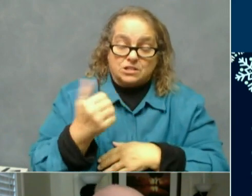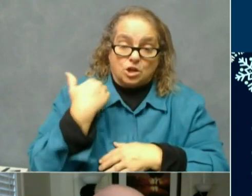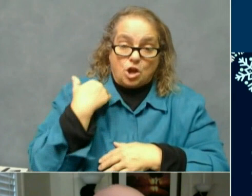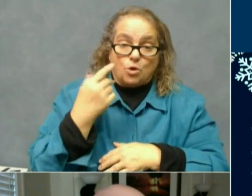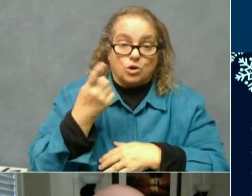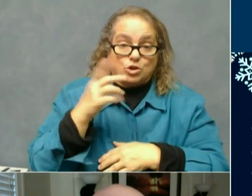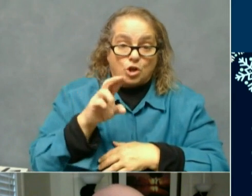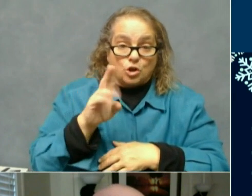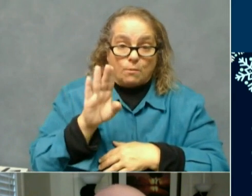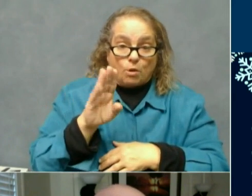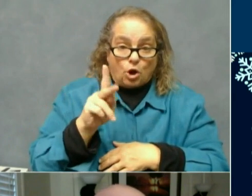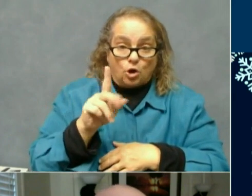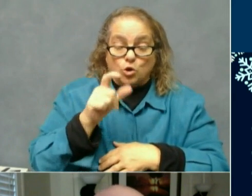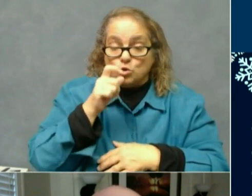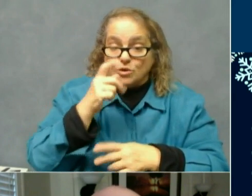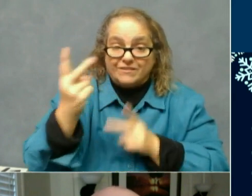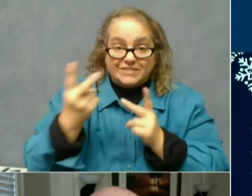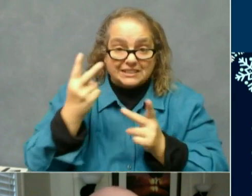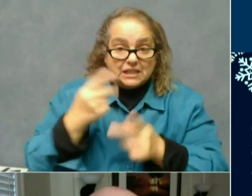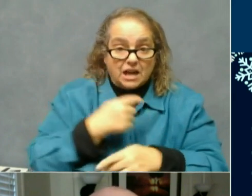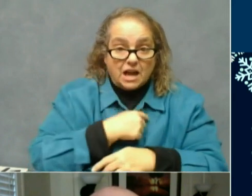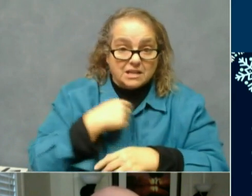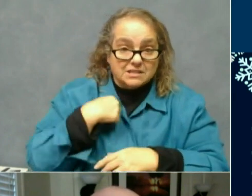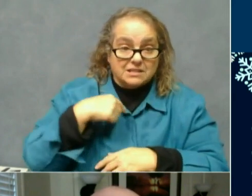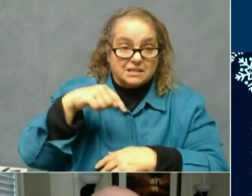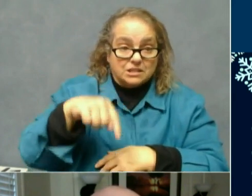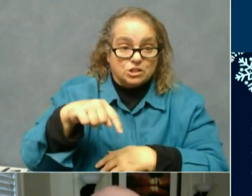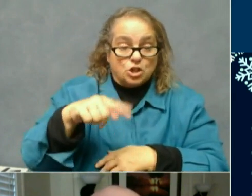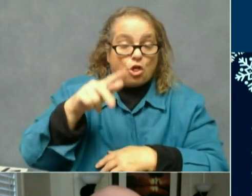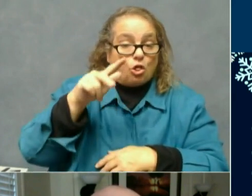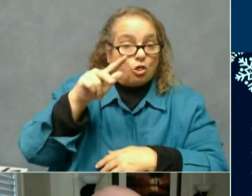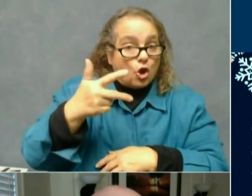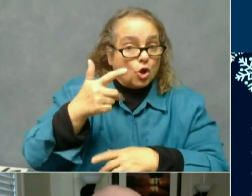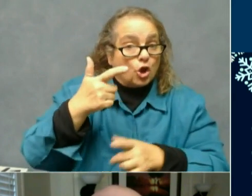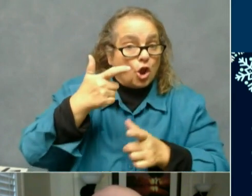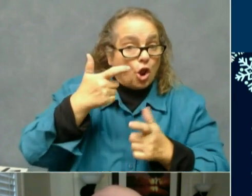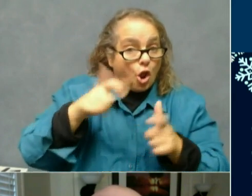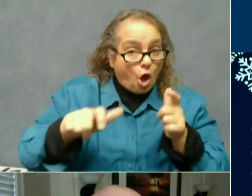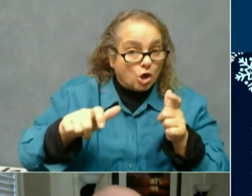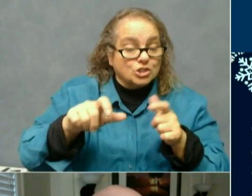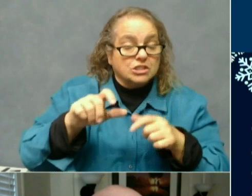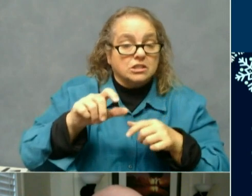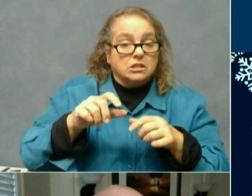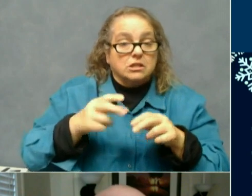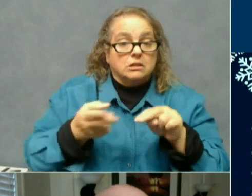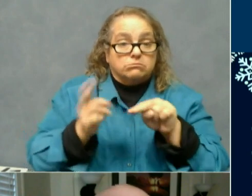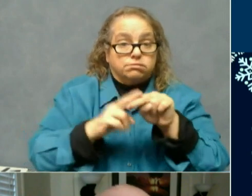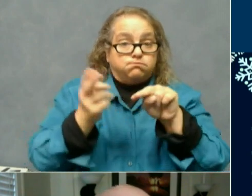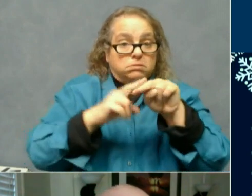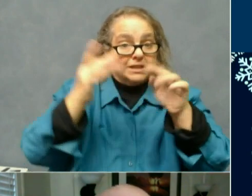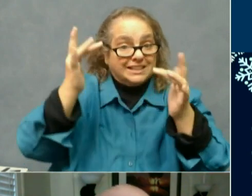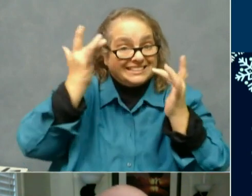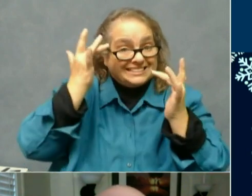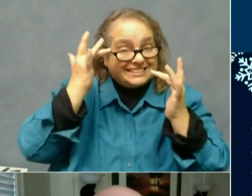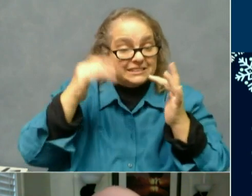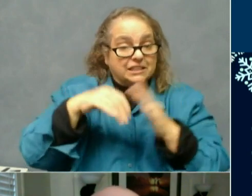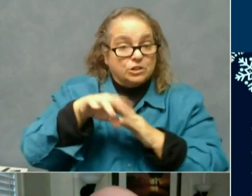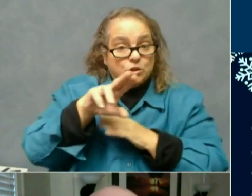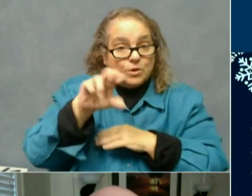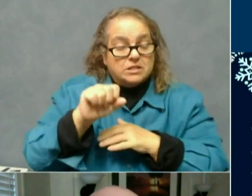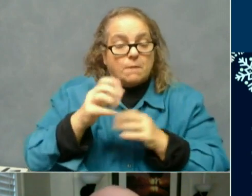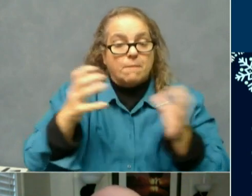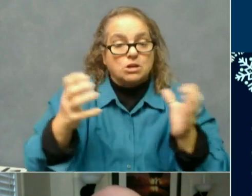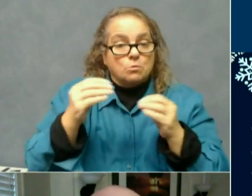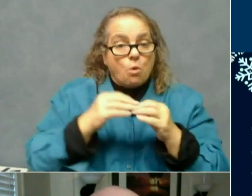this is the third large escalation of disease in the United States. It is much more quick. It is also